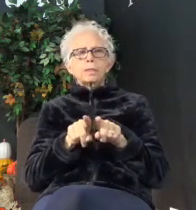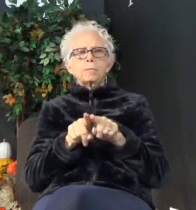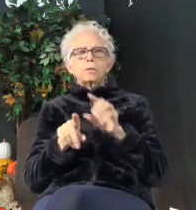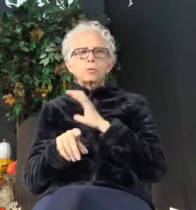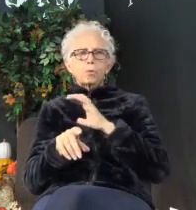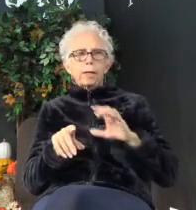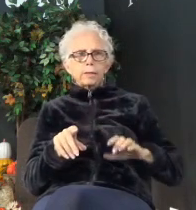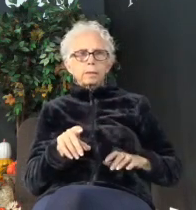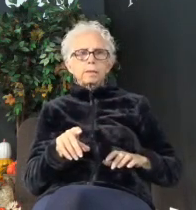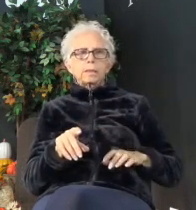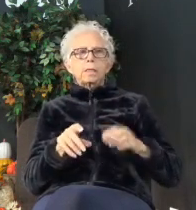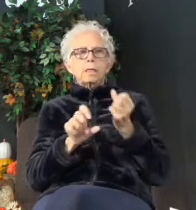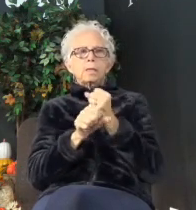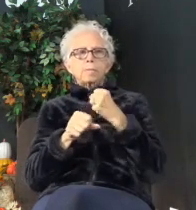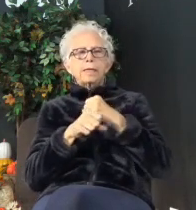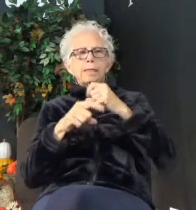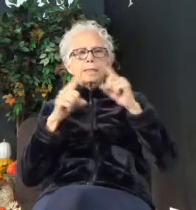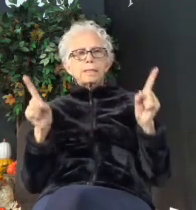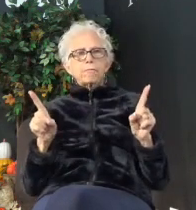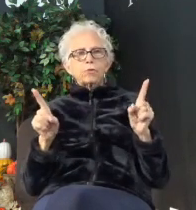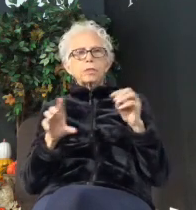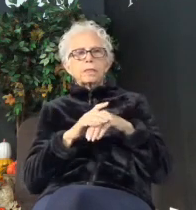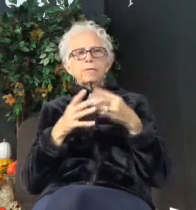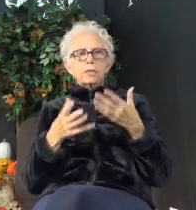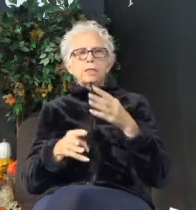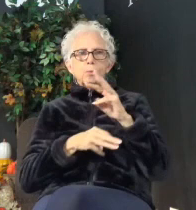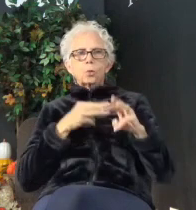To make a difference in this world.